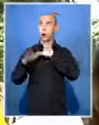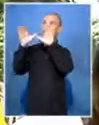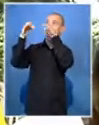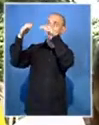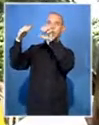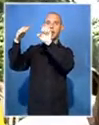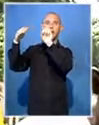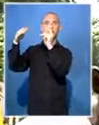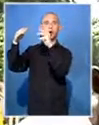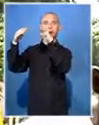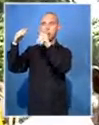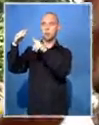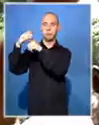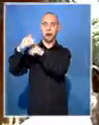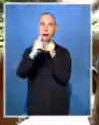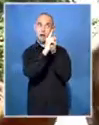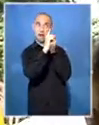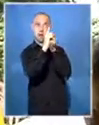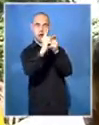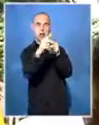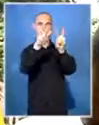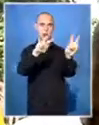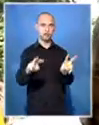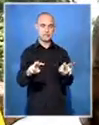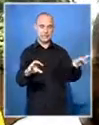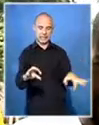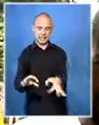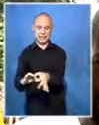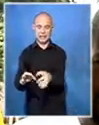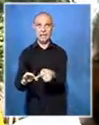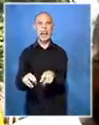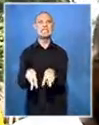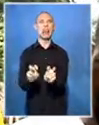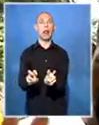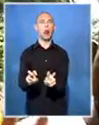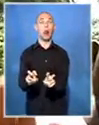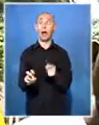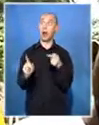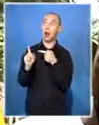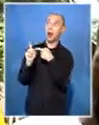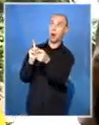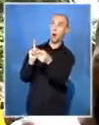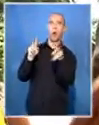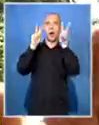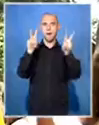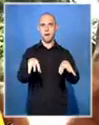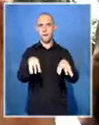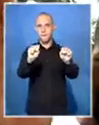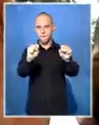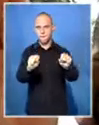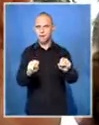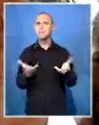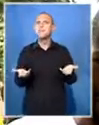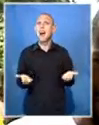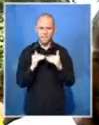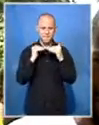area. There's only one problem, that some people are buying the electricity, so why now must they also suffer because of illegal